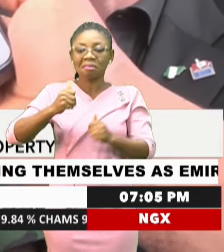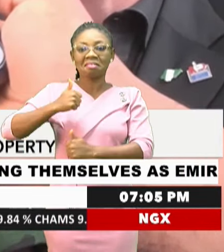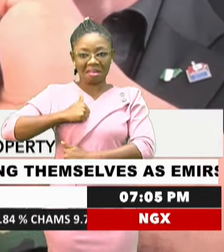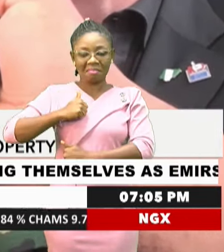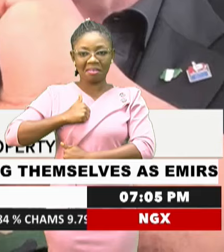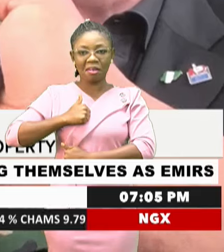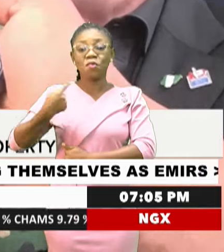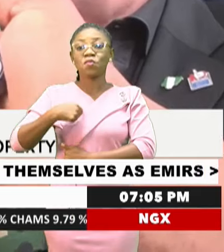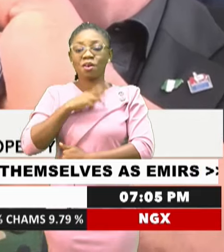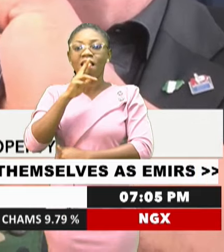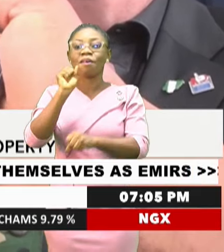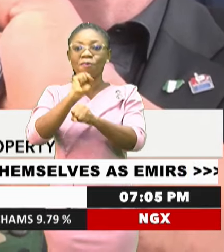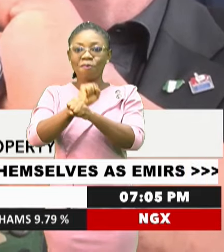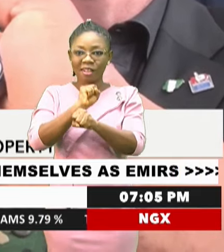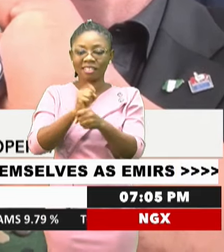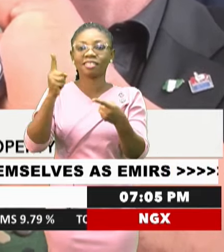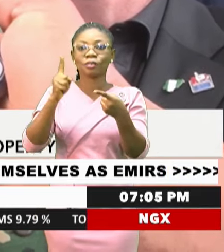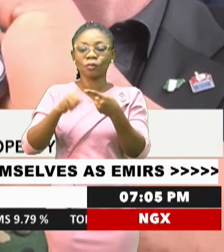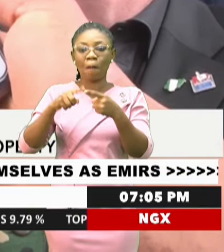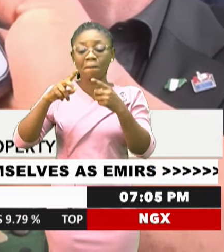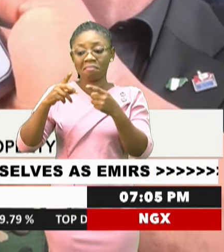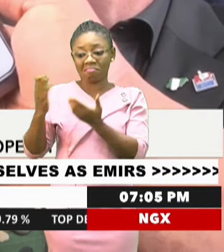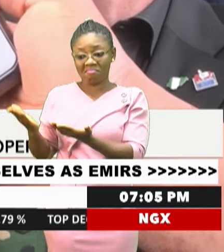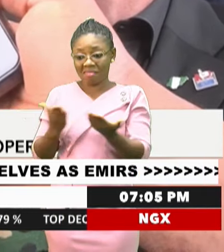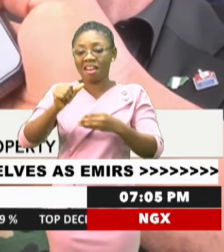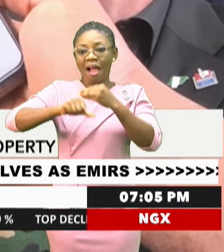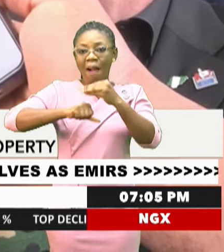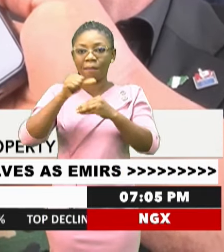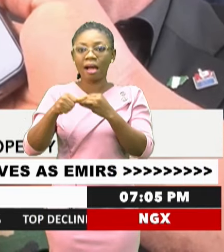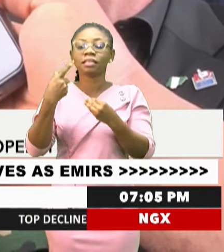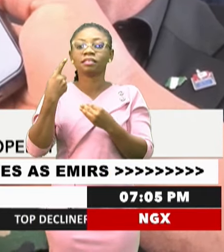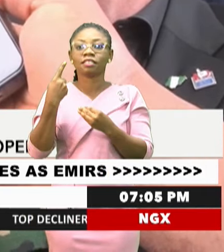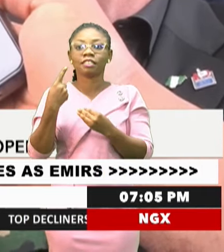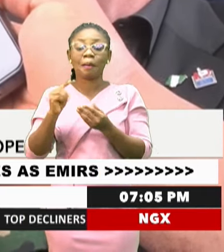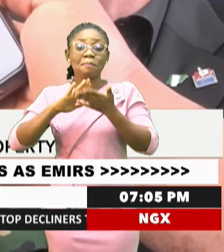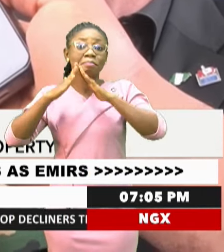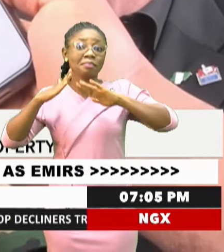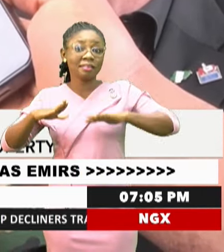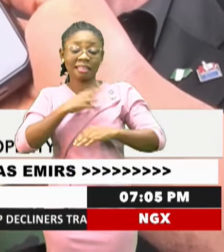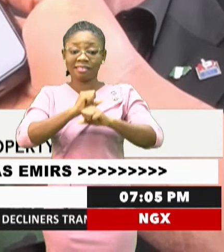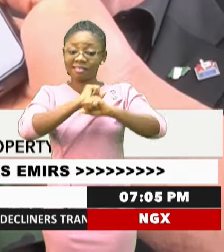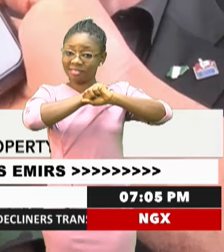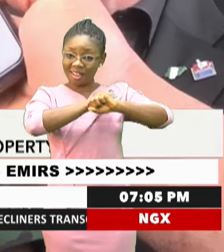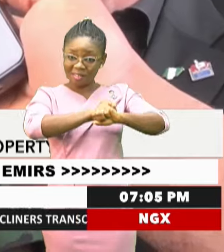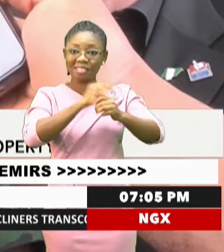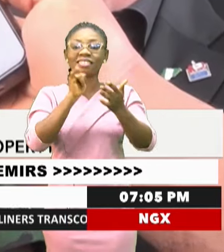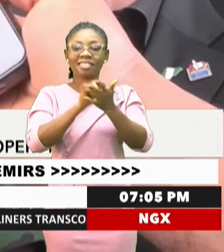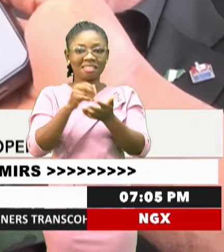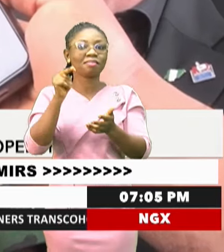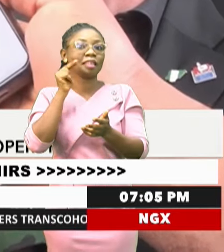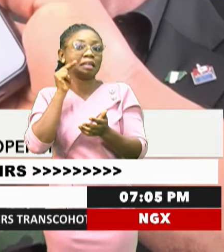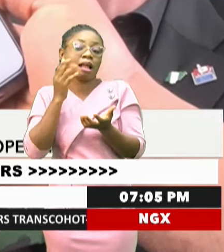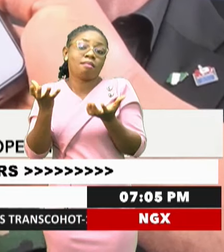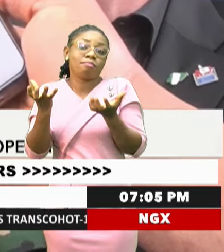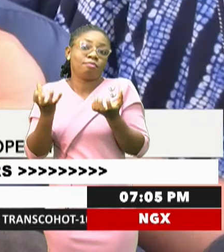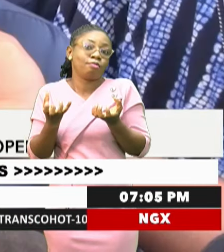We are working to bring about the peace and security that Nigerians yet so